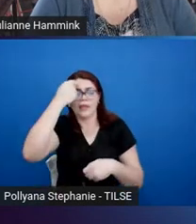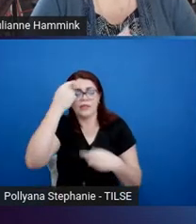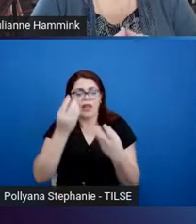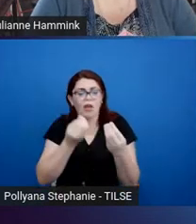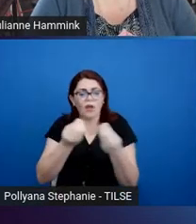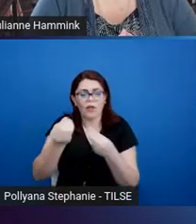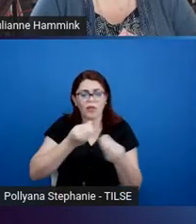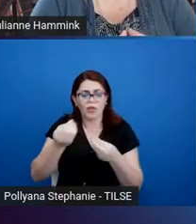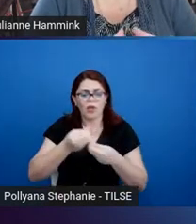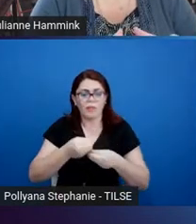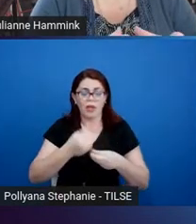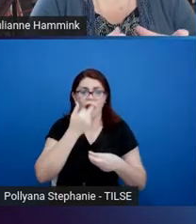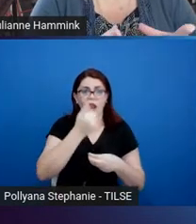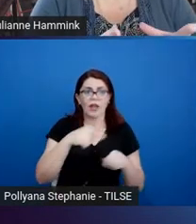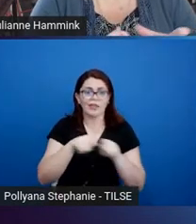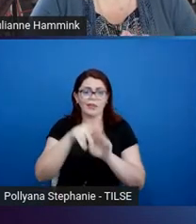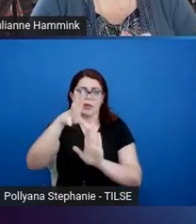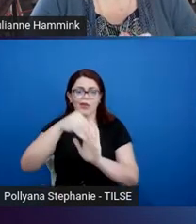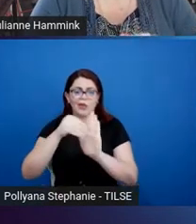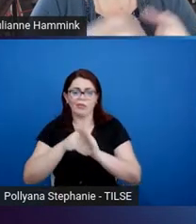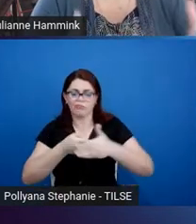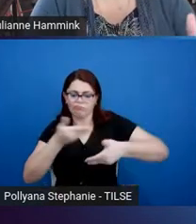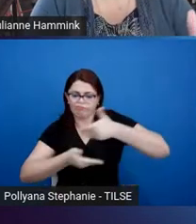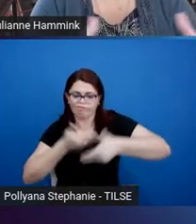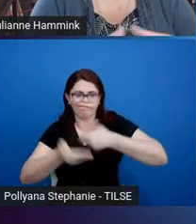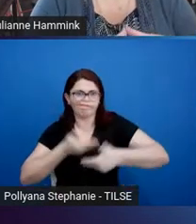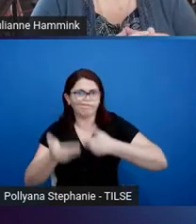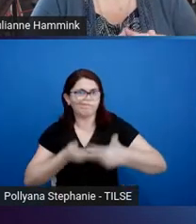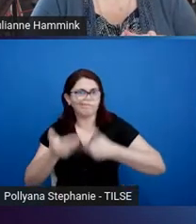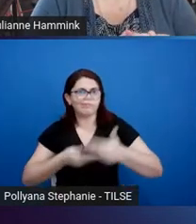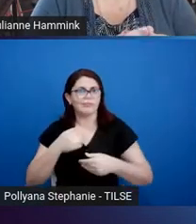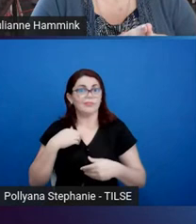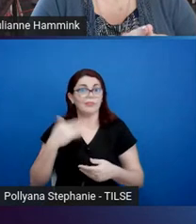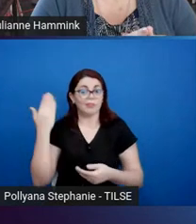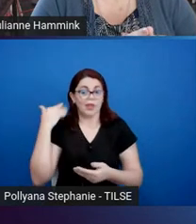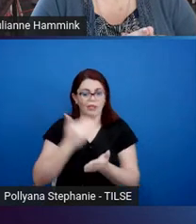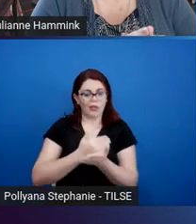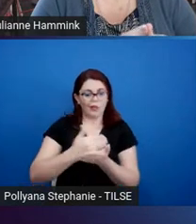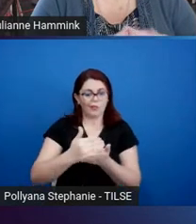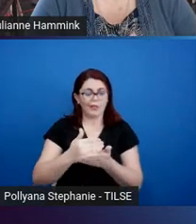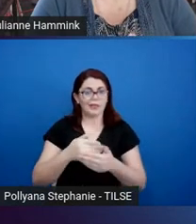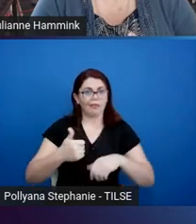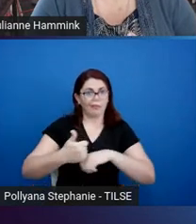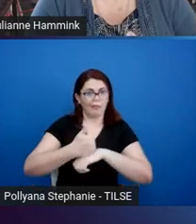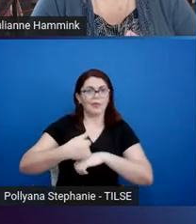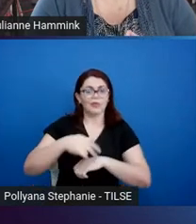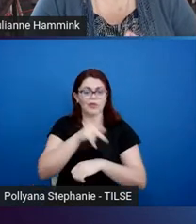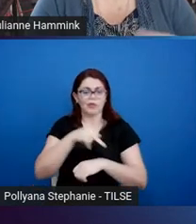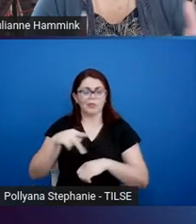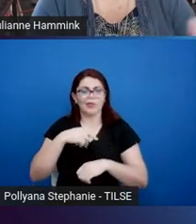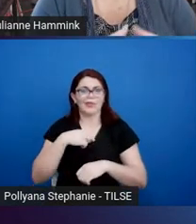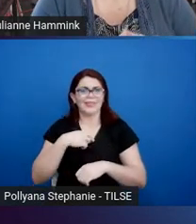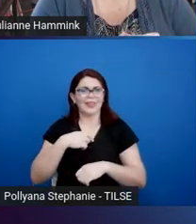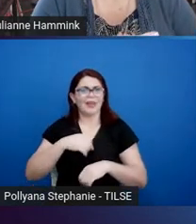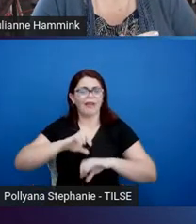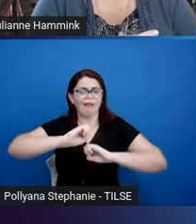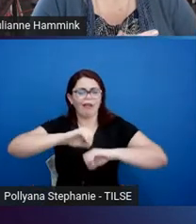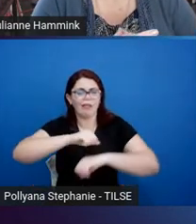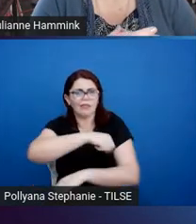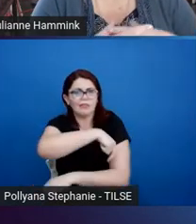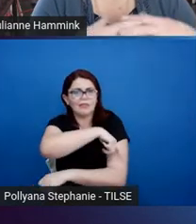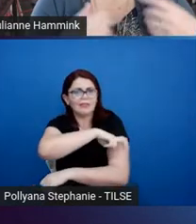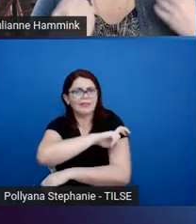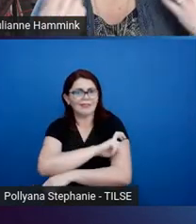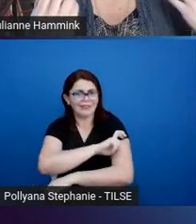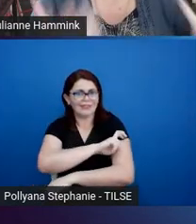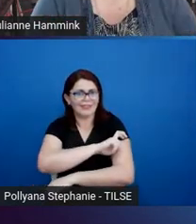content interact. And when I started out my career as a teacher, I was an elementary school teacher, primary school.